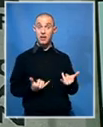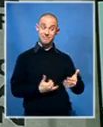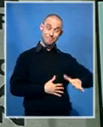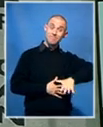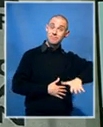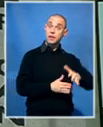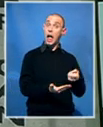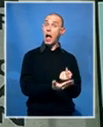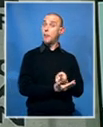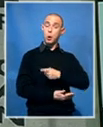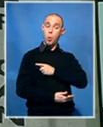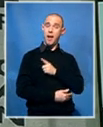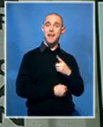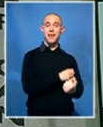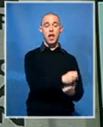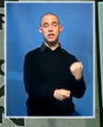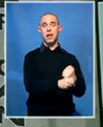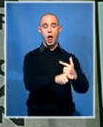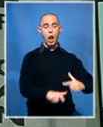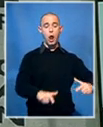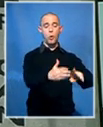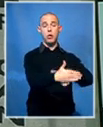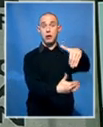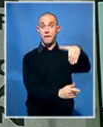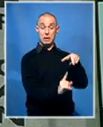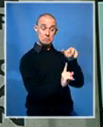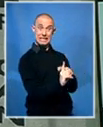local government elections. Ramadwa was unavailable for comment.